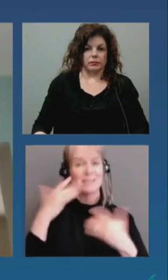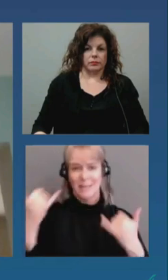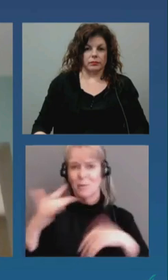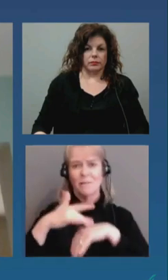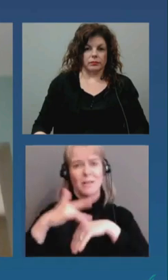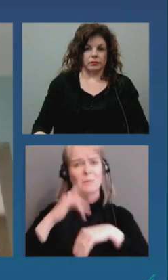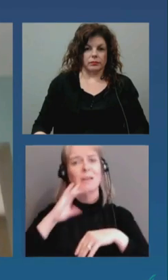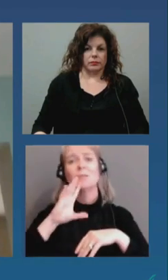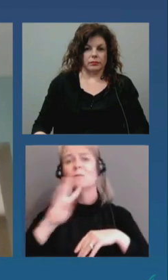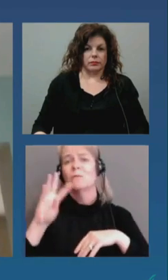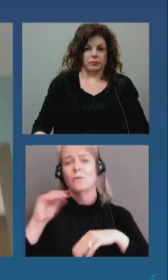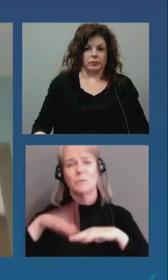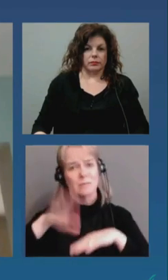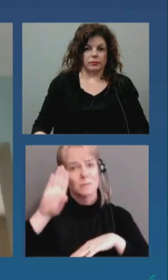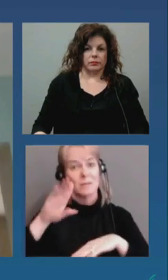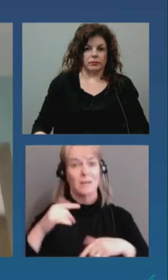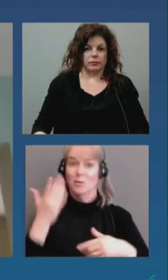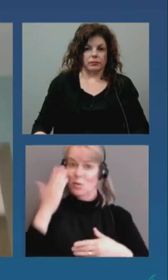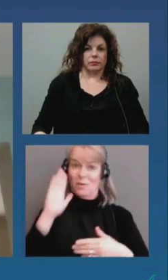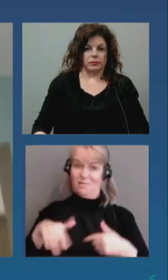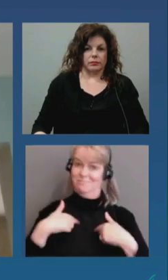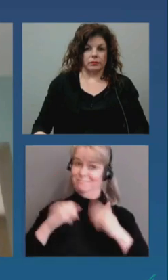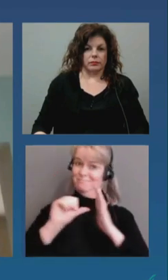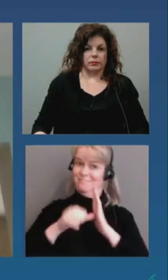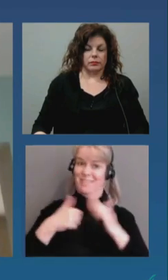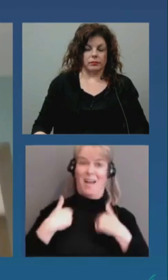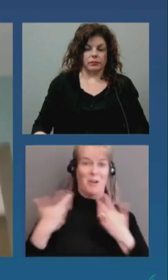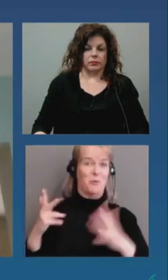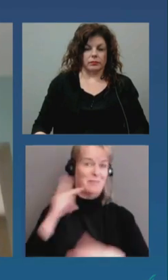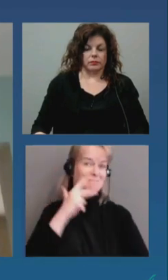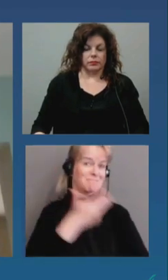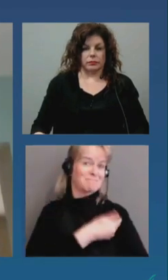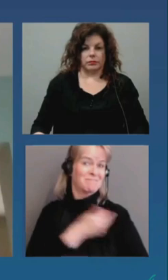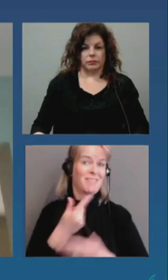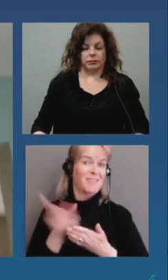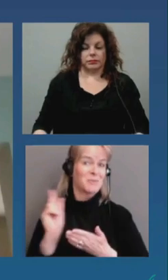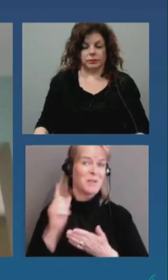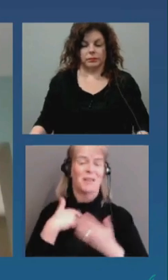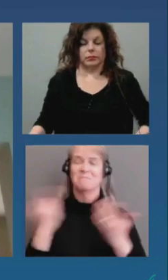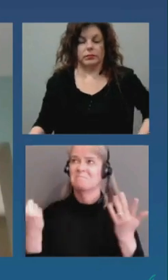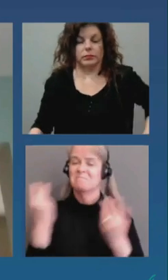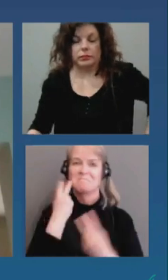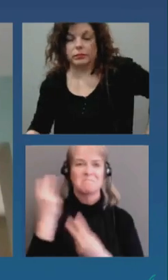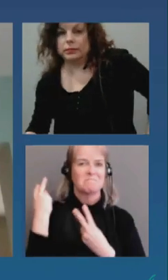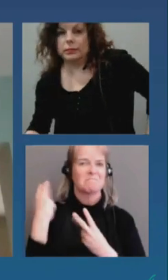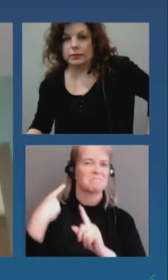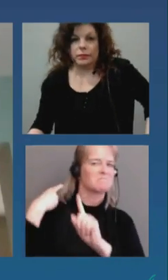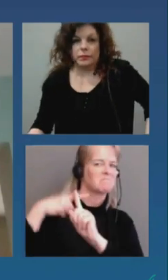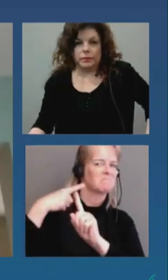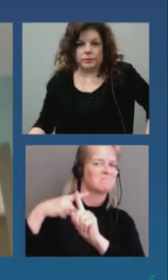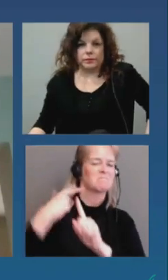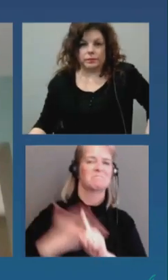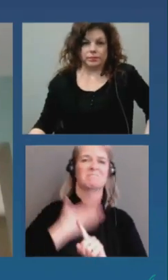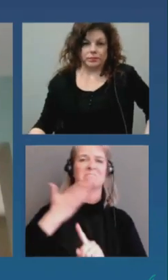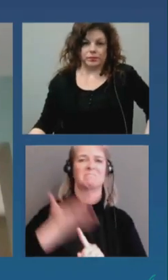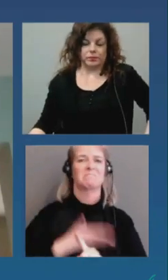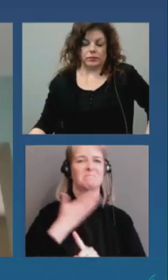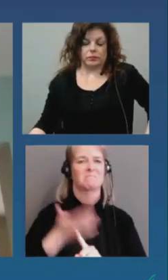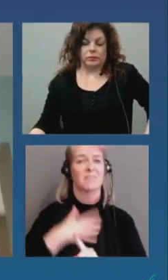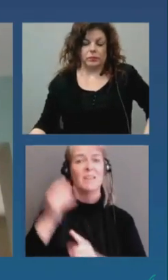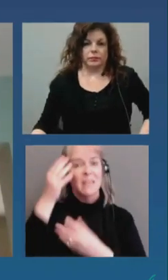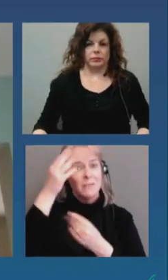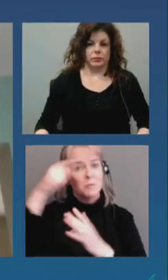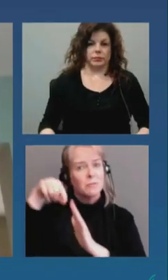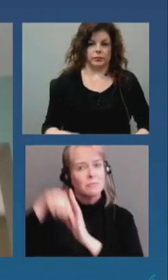week and have no regrets. A list of participating Ottawa pharmacies is available on the provincial website. And as the mayor indicated,